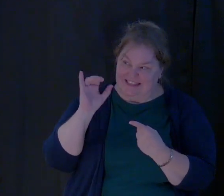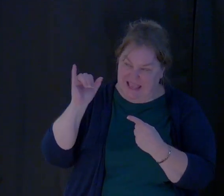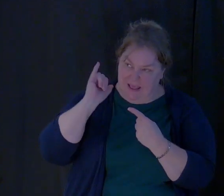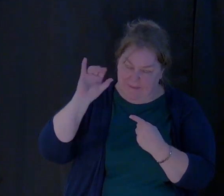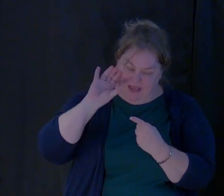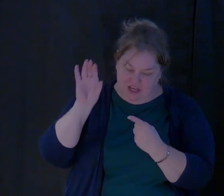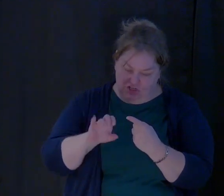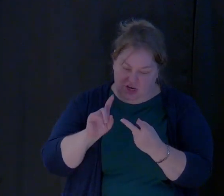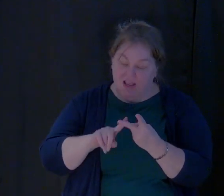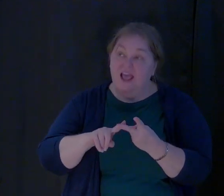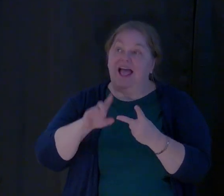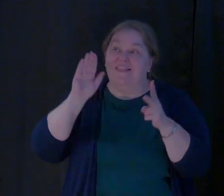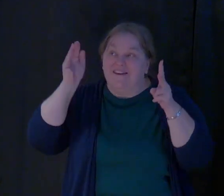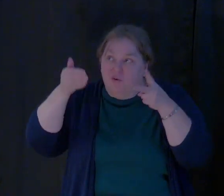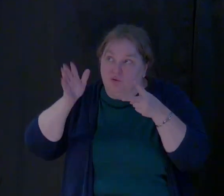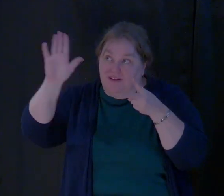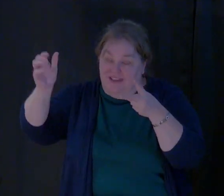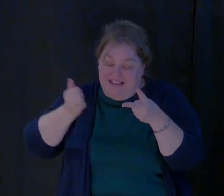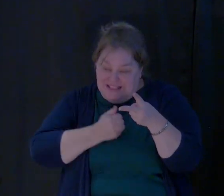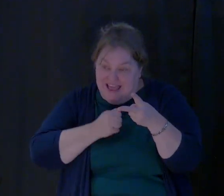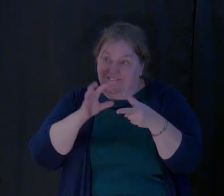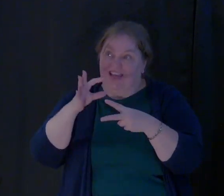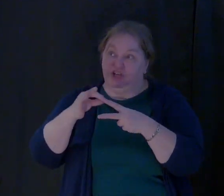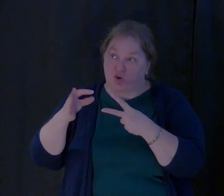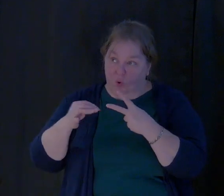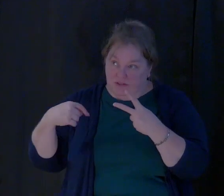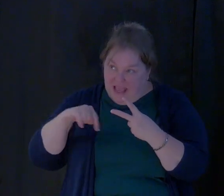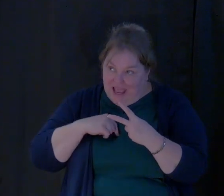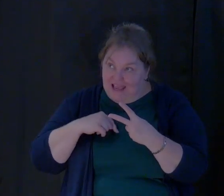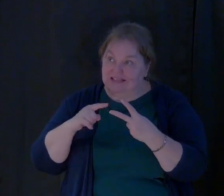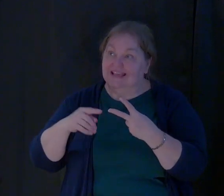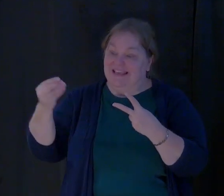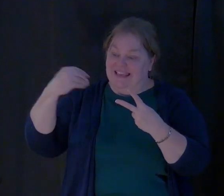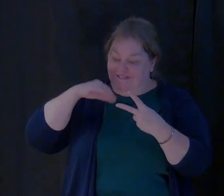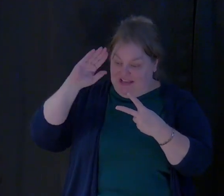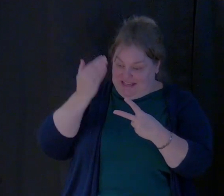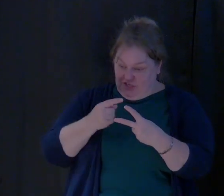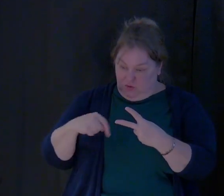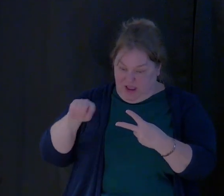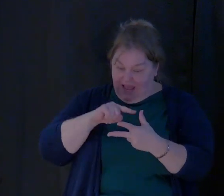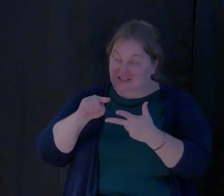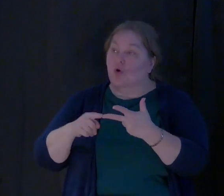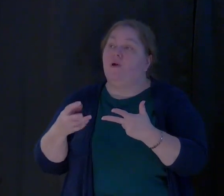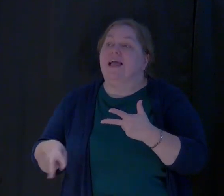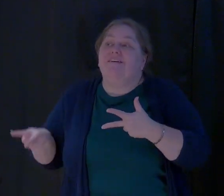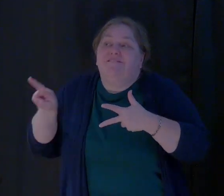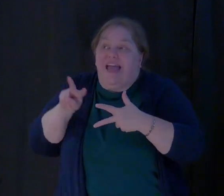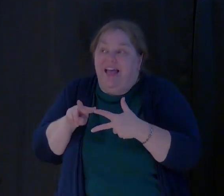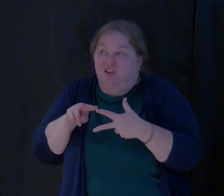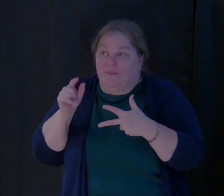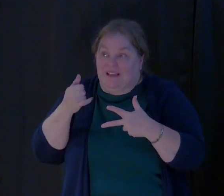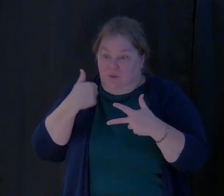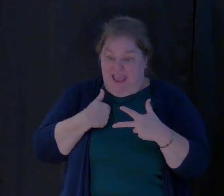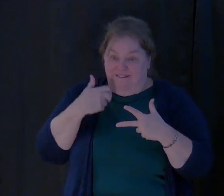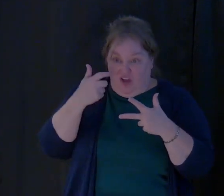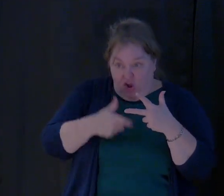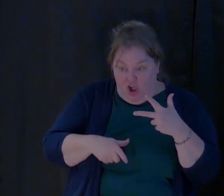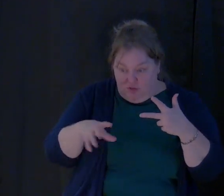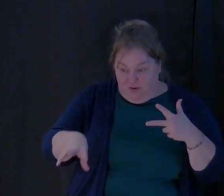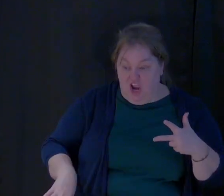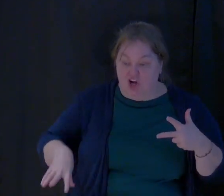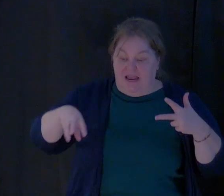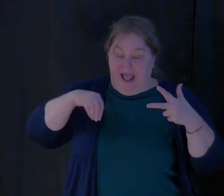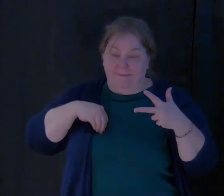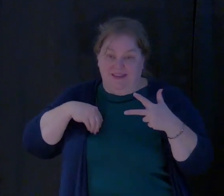the focus of his love and he has chosen us and he's given his son to us. We're valued because we come at that cost, we are adopted into